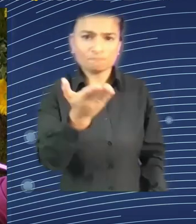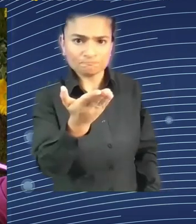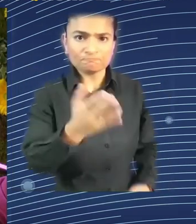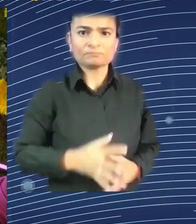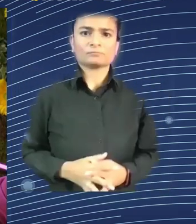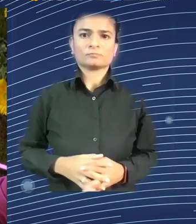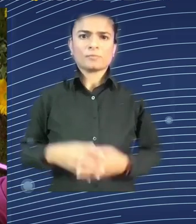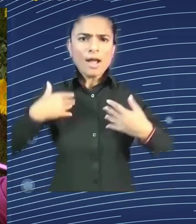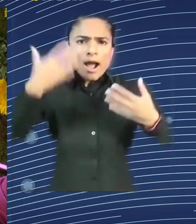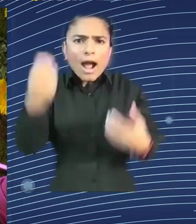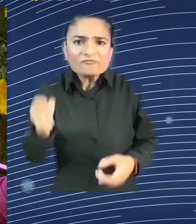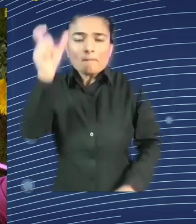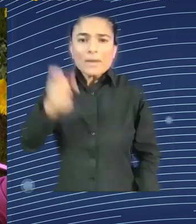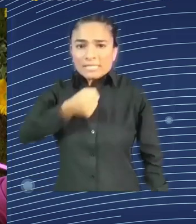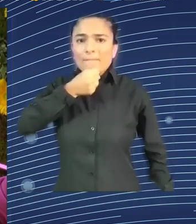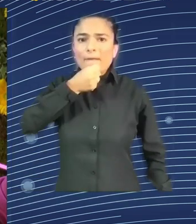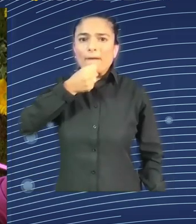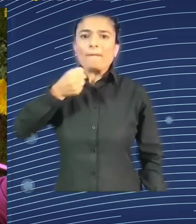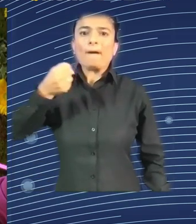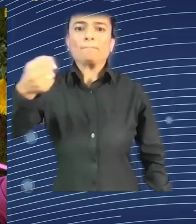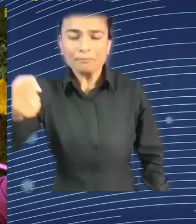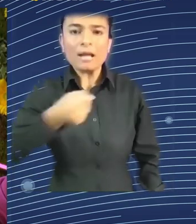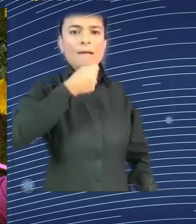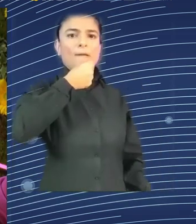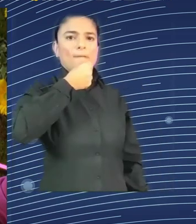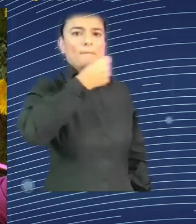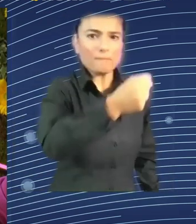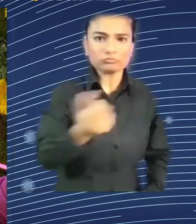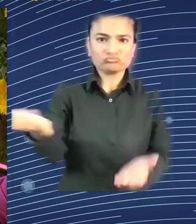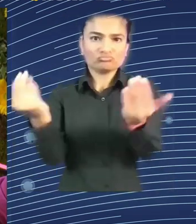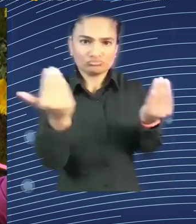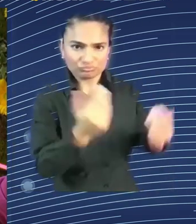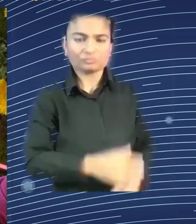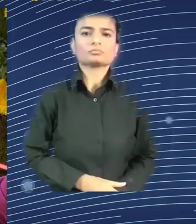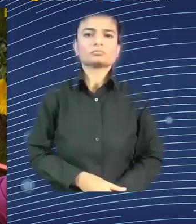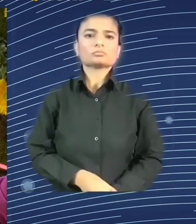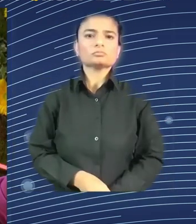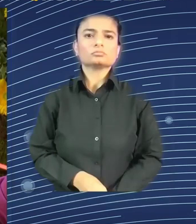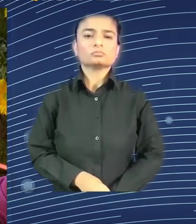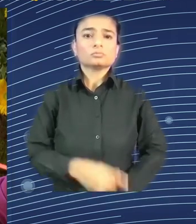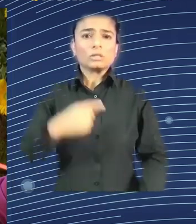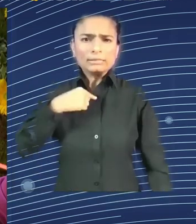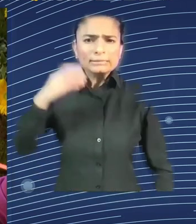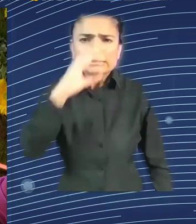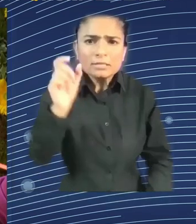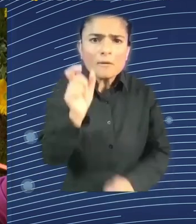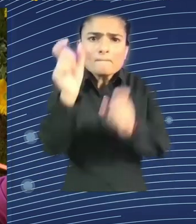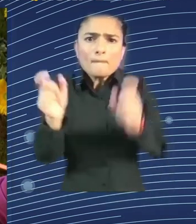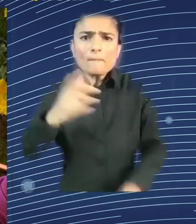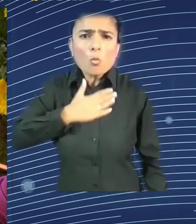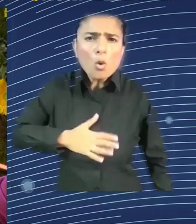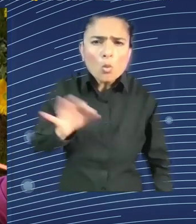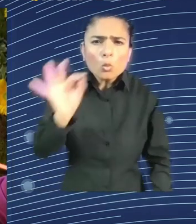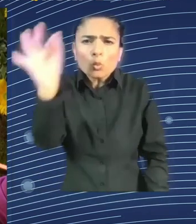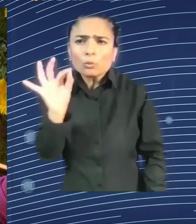about AI in the field of work, but do you think AI offers opportunities to help us in